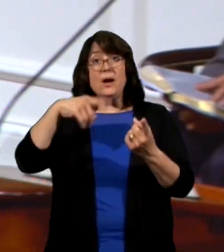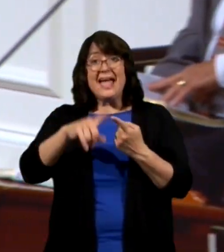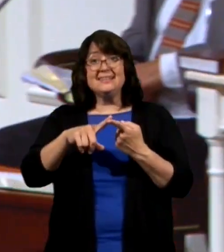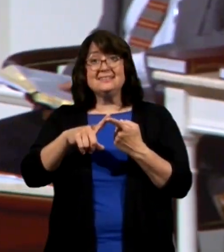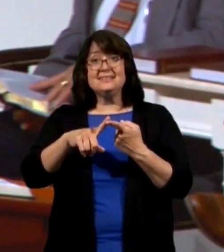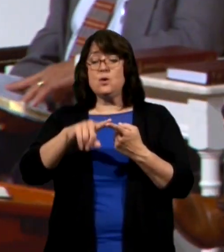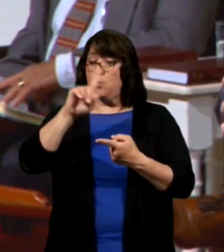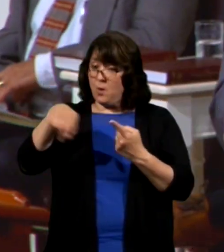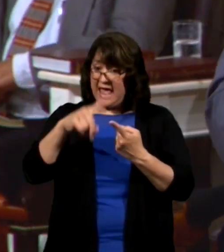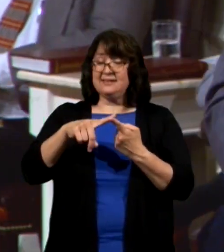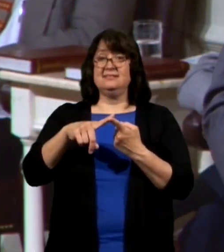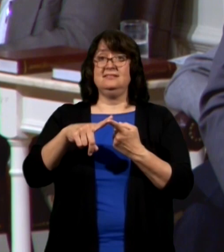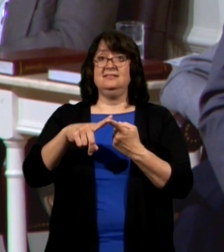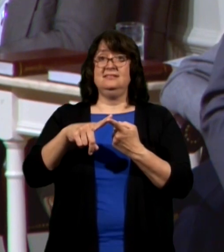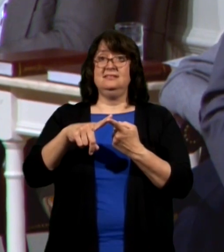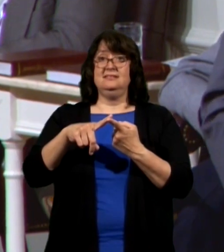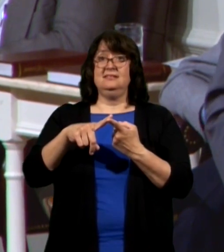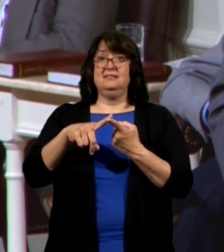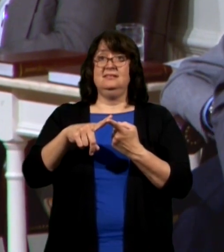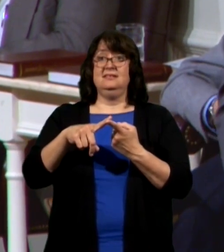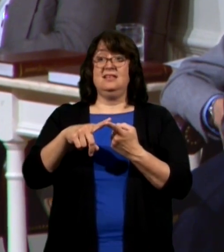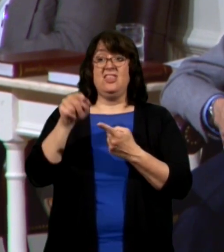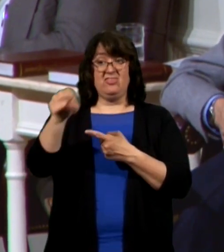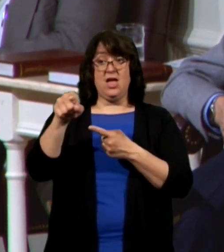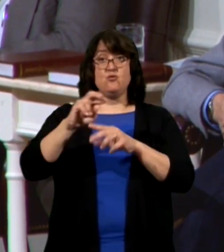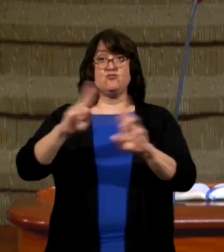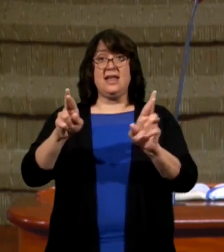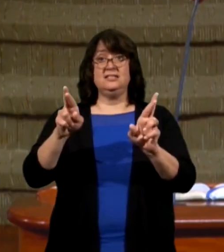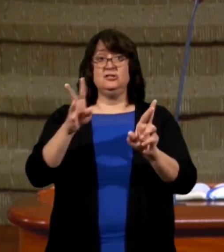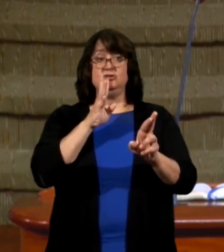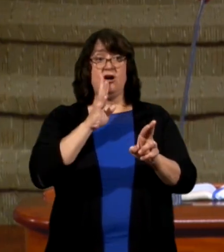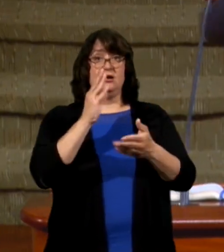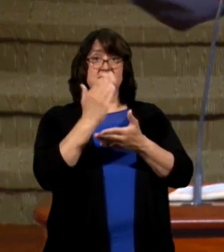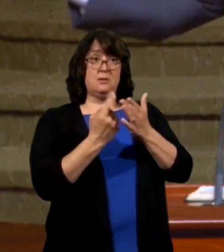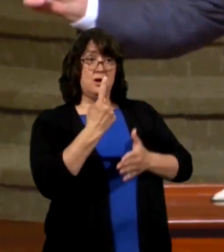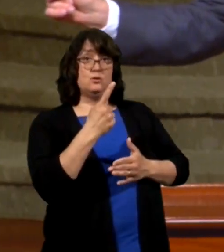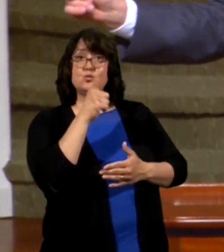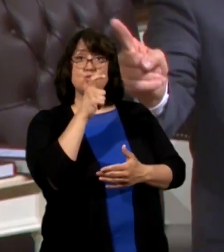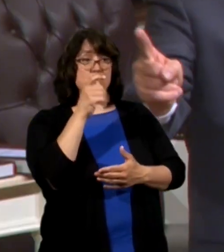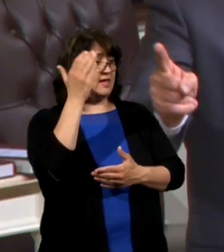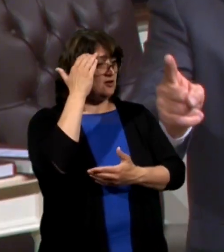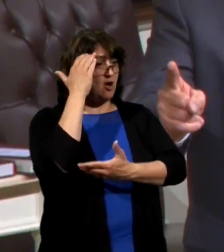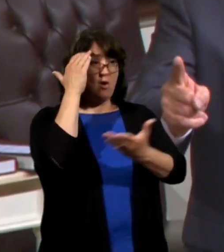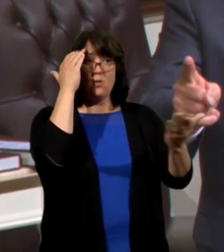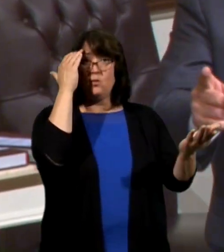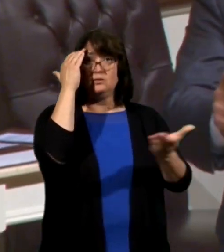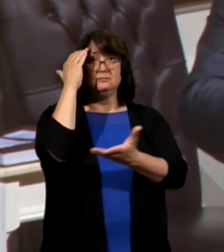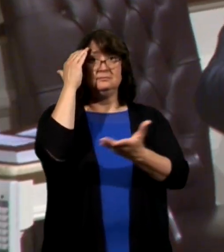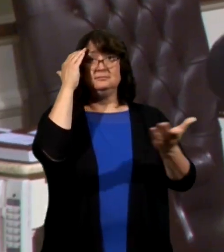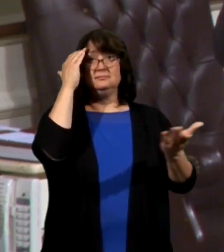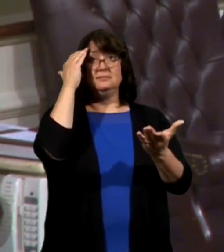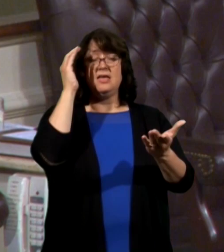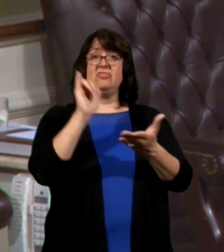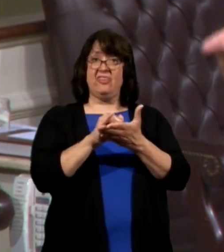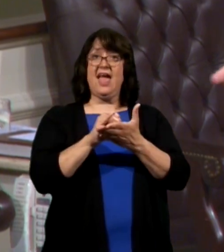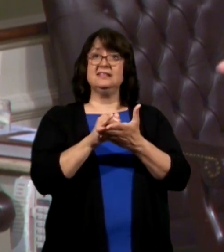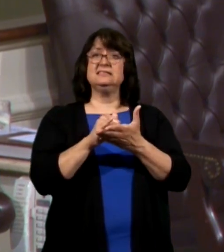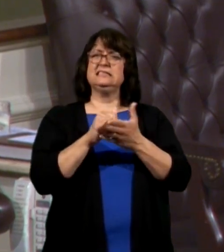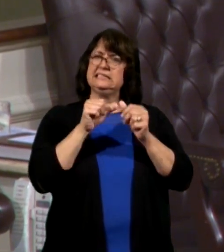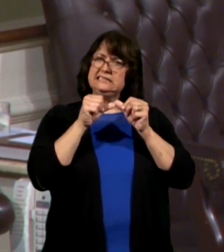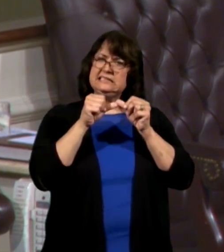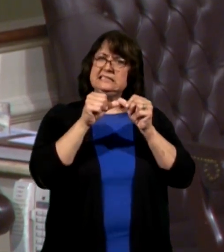when they're ready to talk to somebody who do they know that's been a